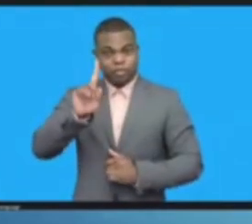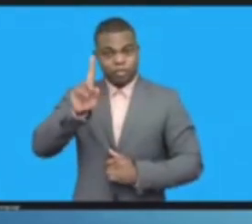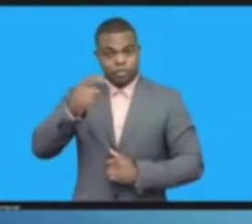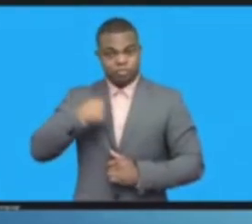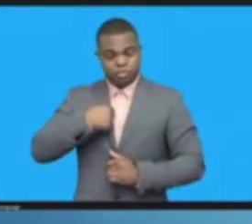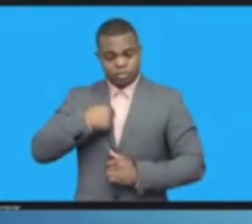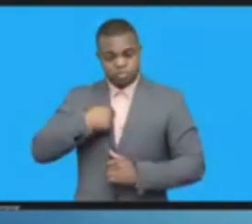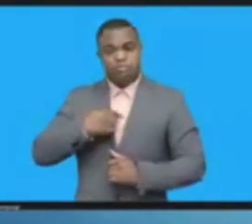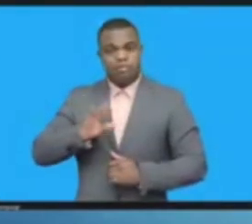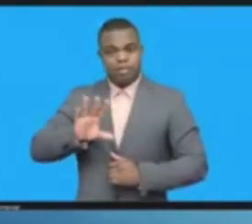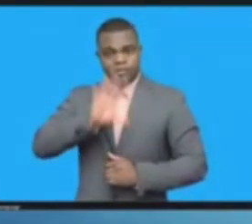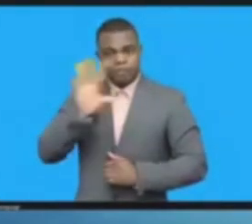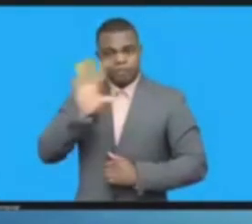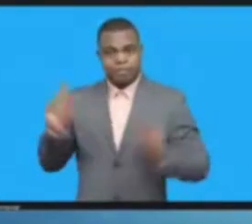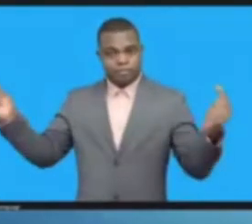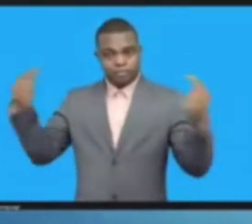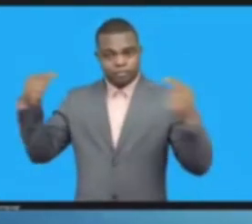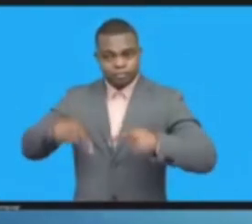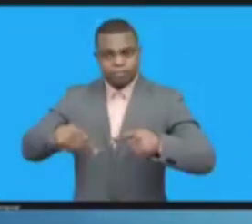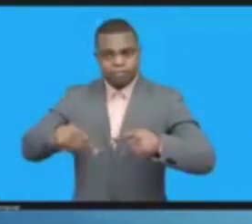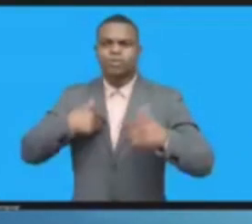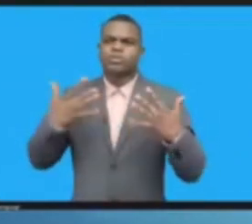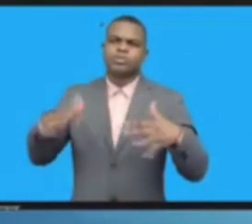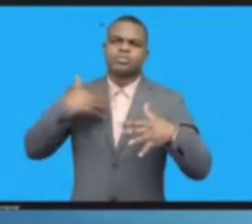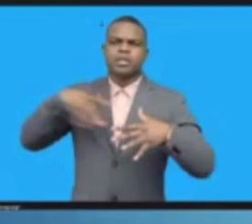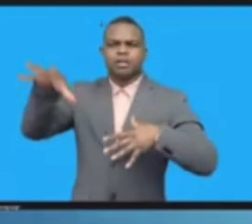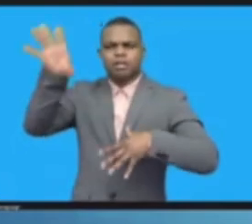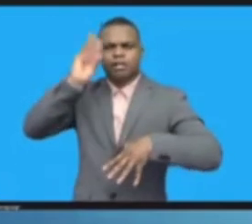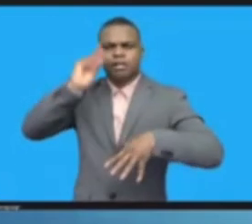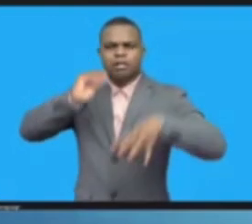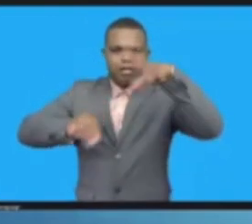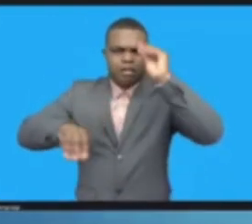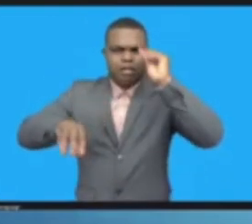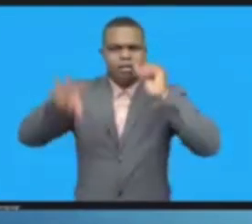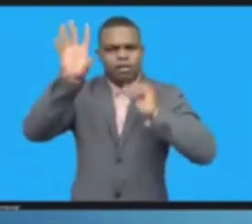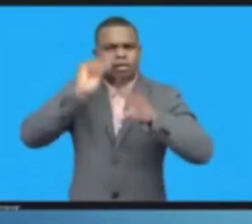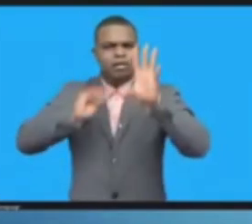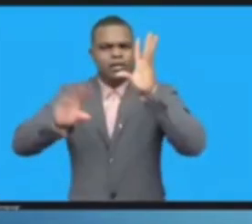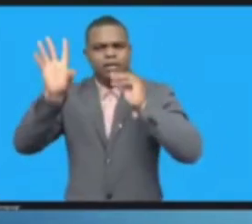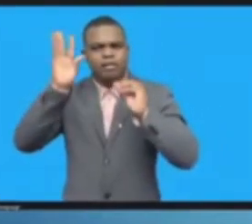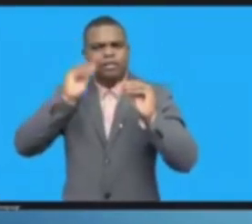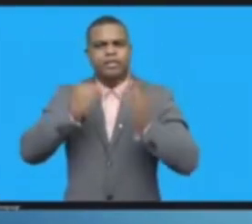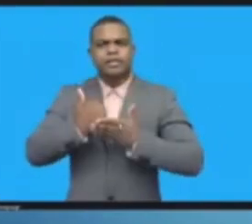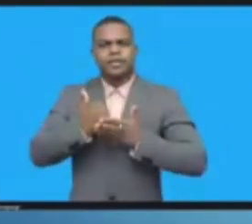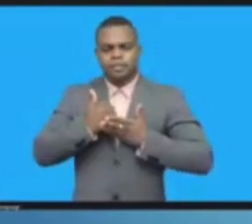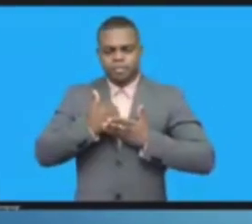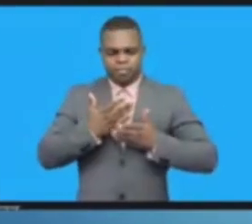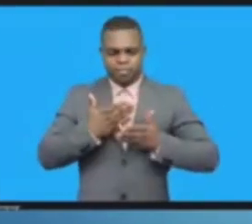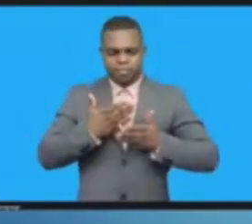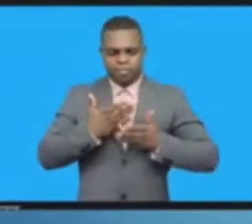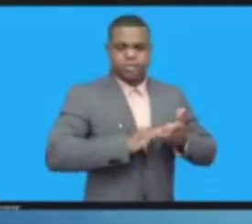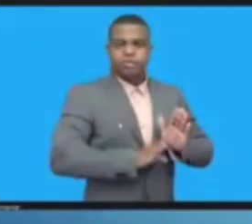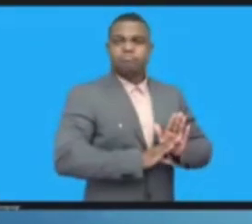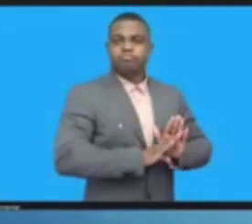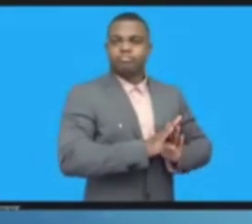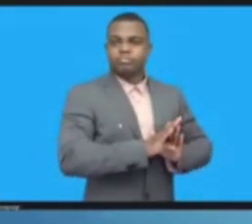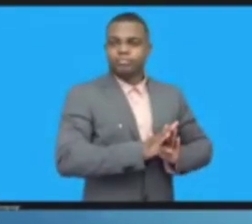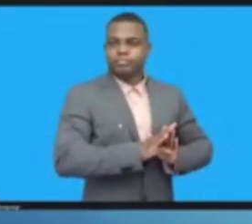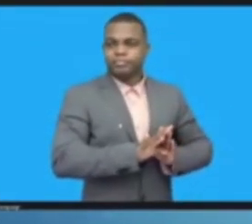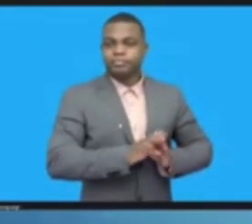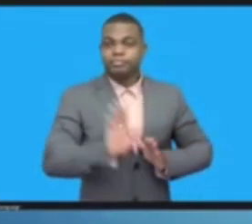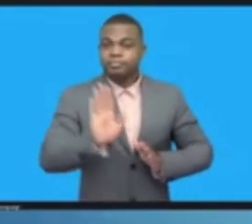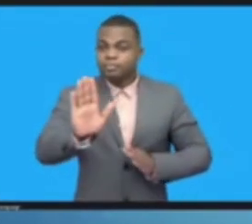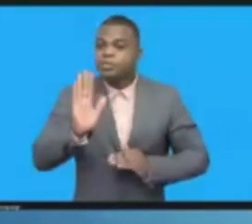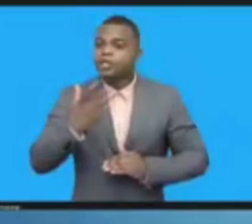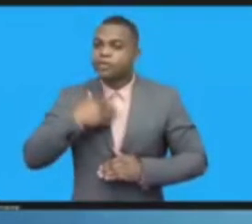local at the same time. It brought us closer together because it is borderless and owned by no one and yet controlled by